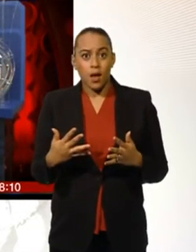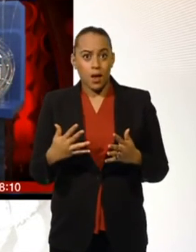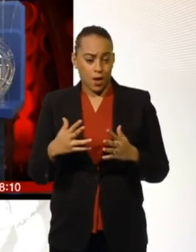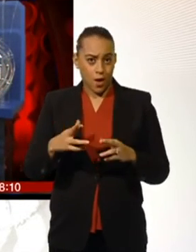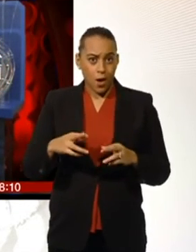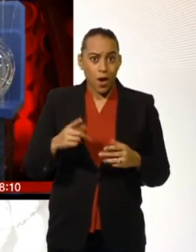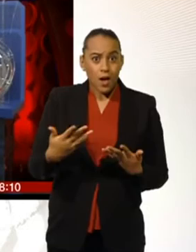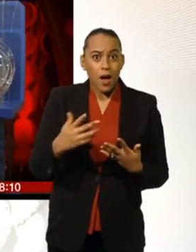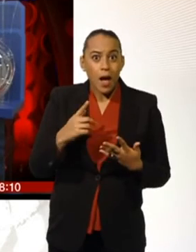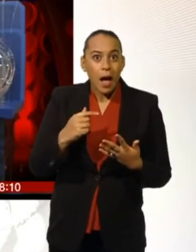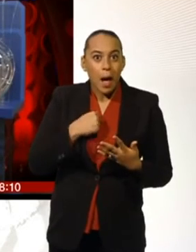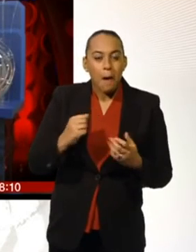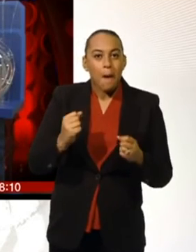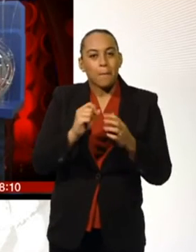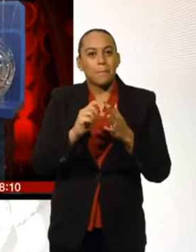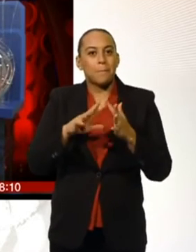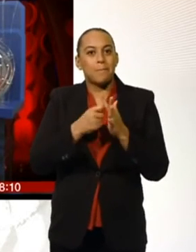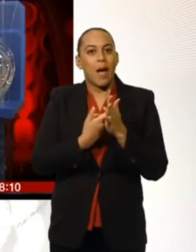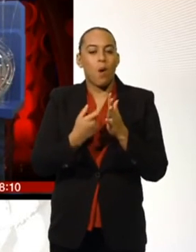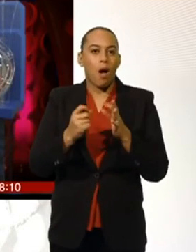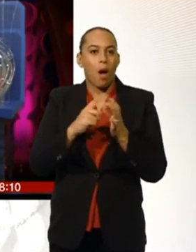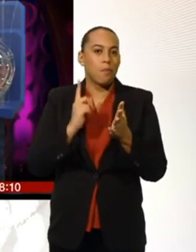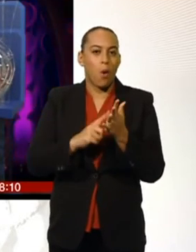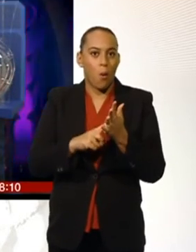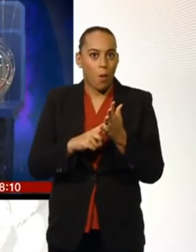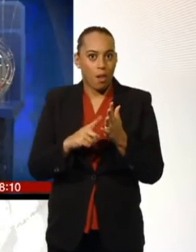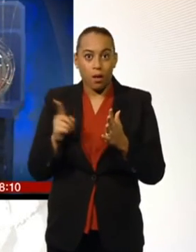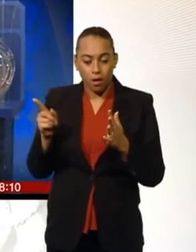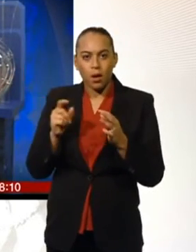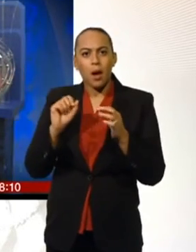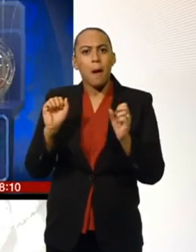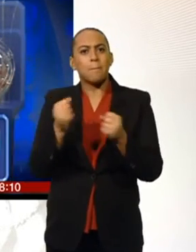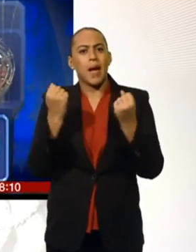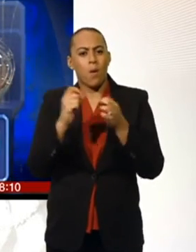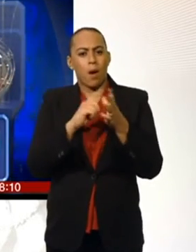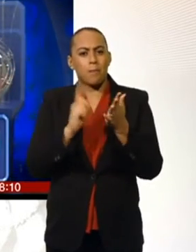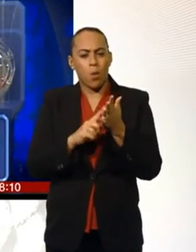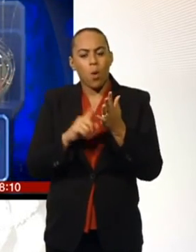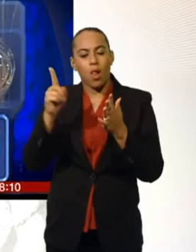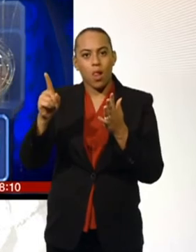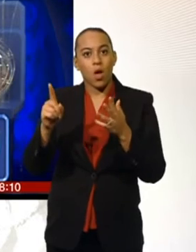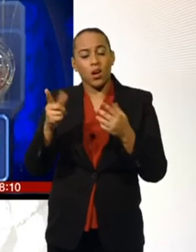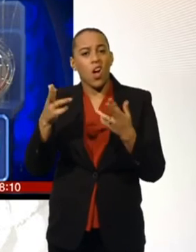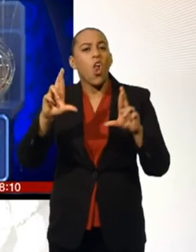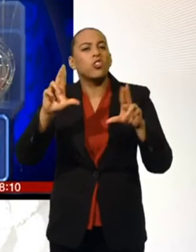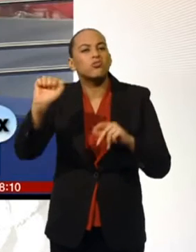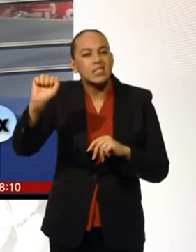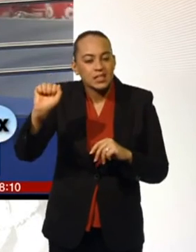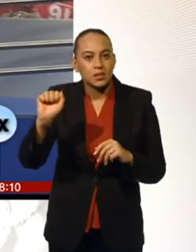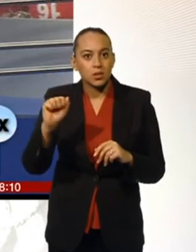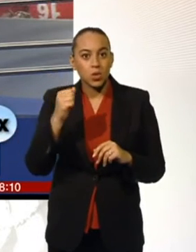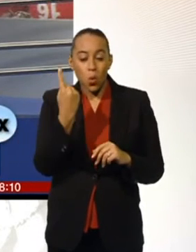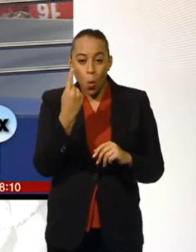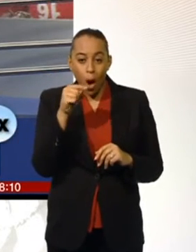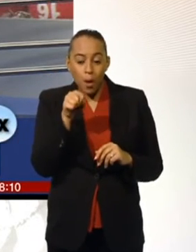This is Powerball. So the Powerball game was held in the United States. It had a one and a half billion,